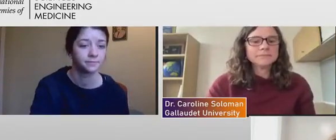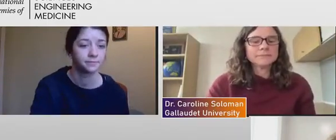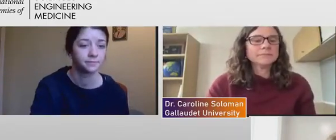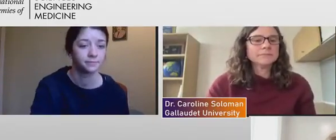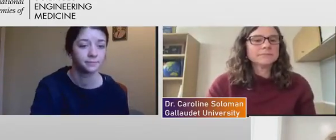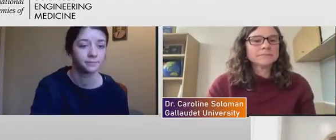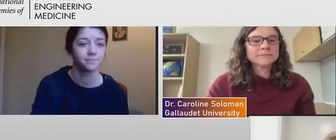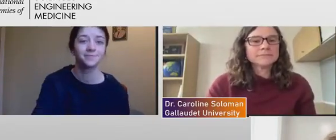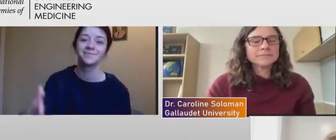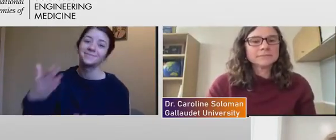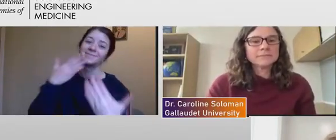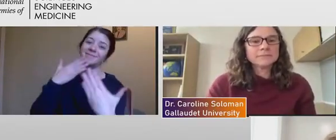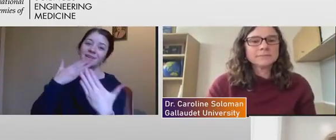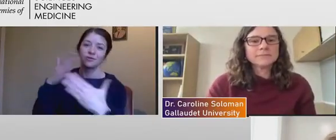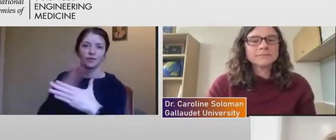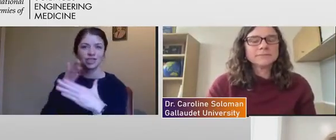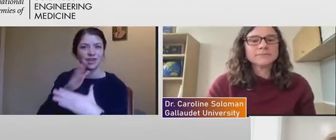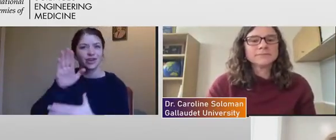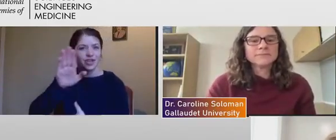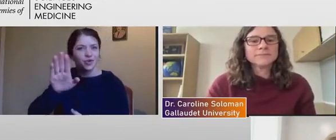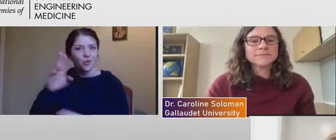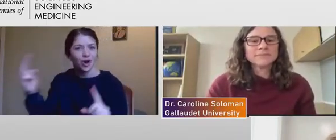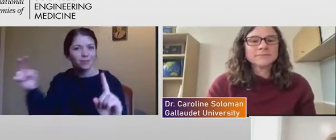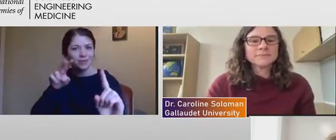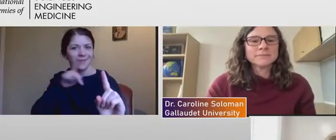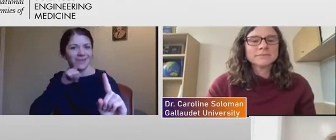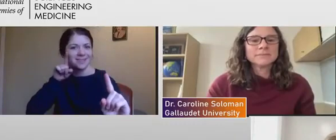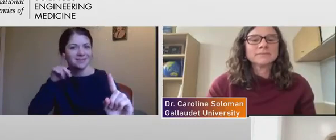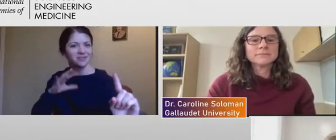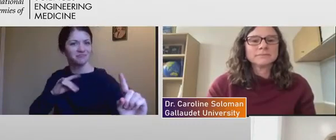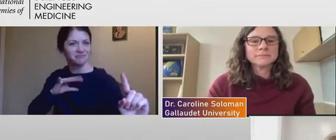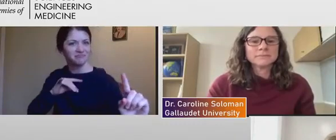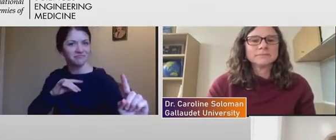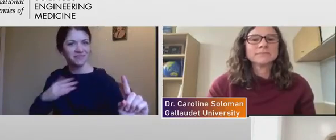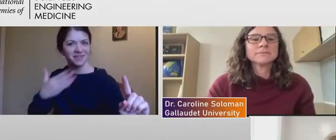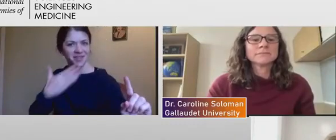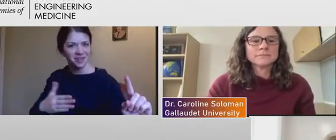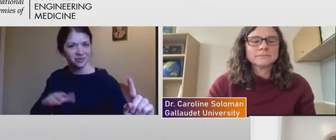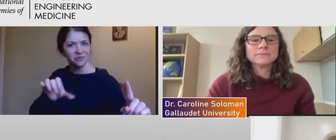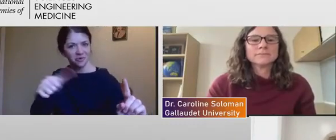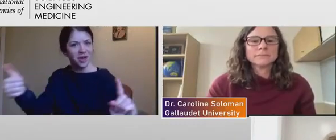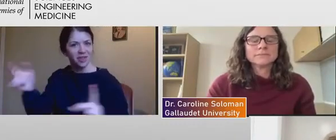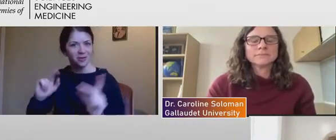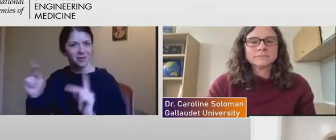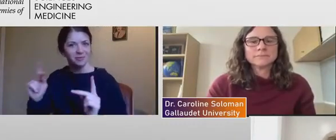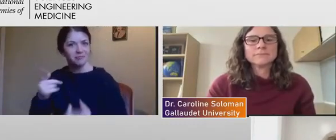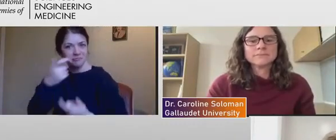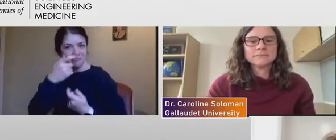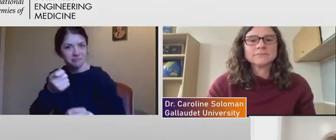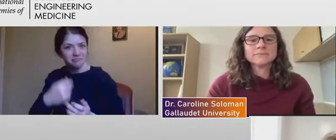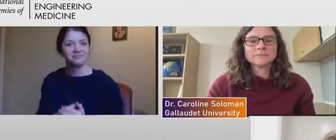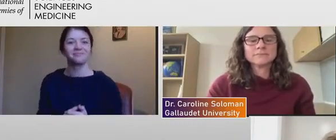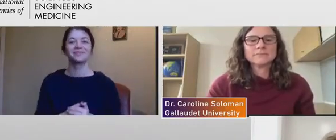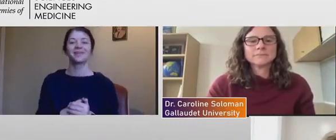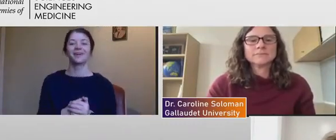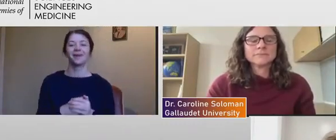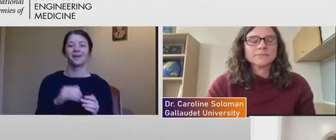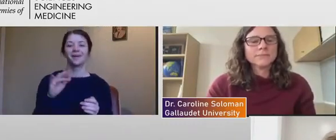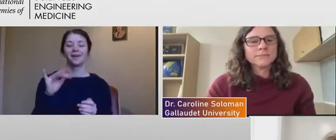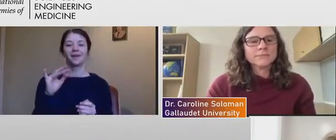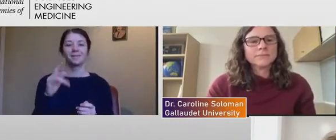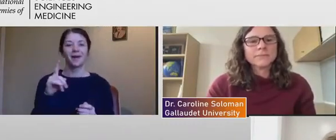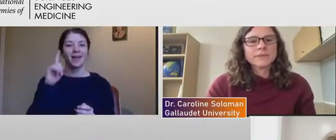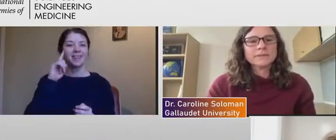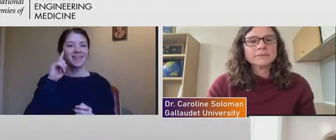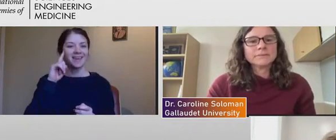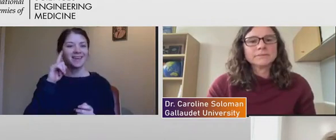Thank you for sharing your perspective, Caroline, and others. Yeah, I think kind of a big